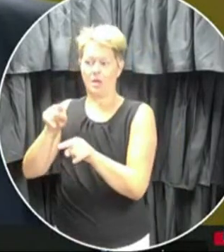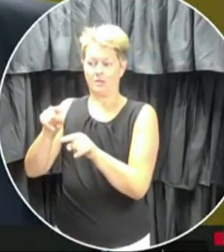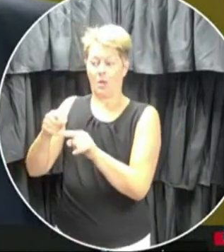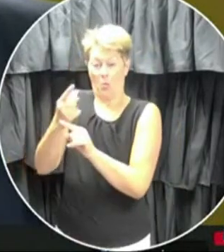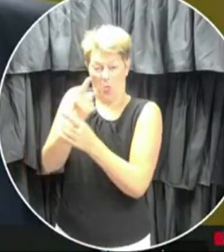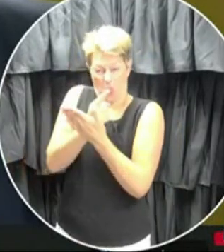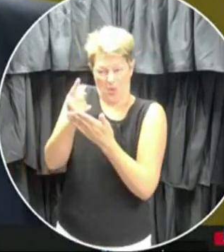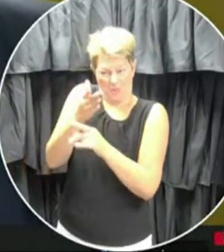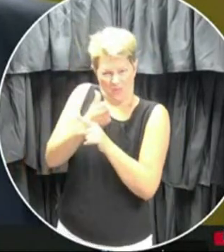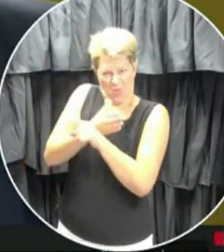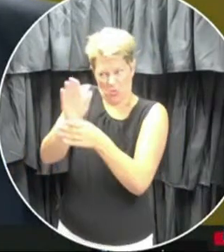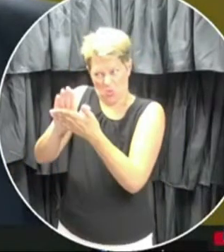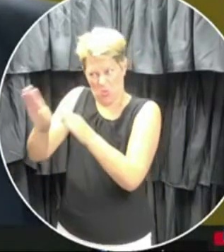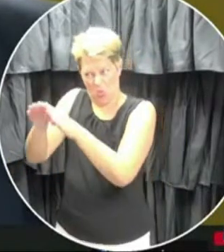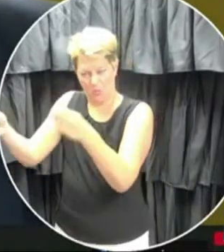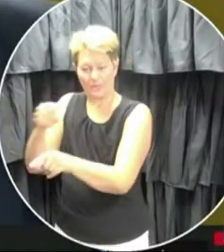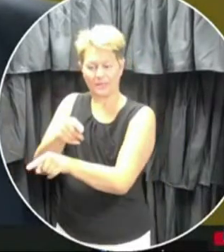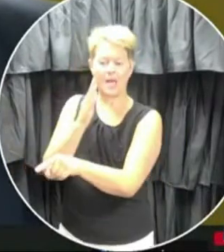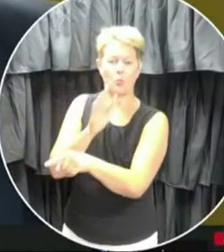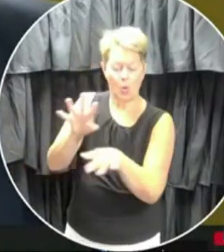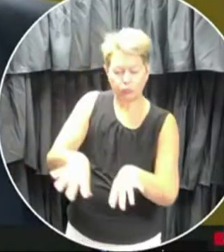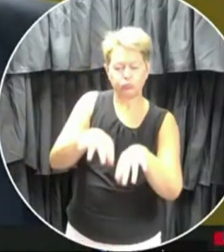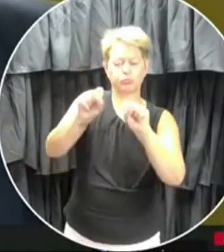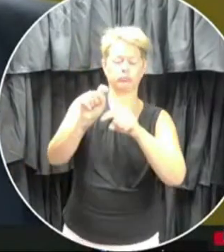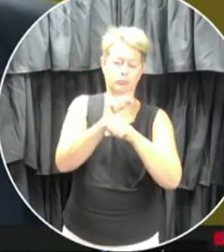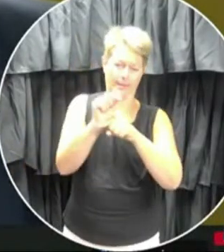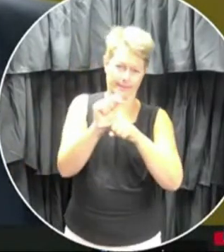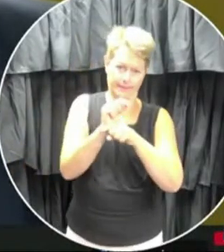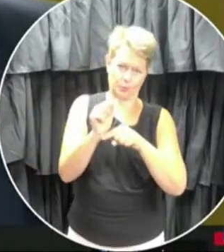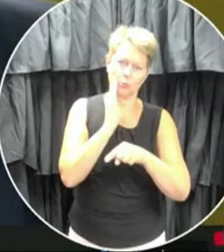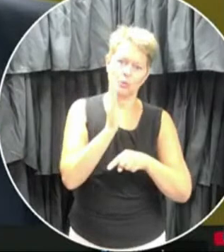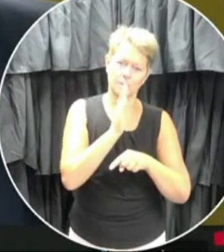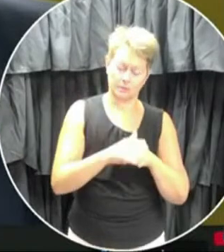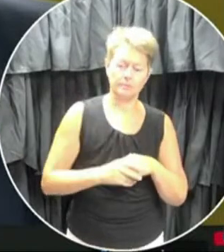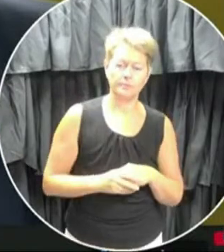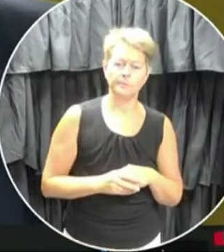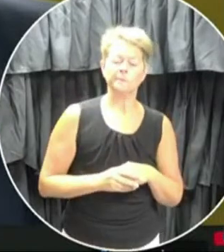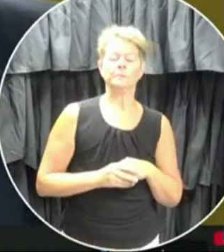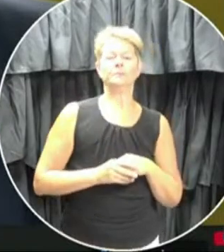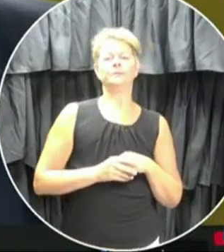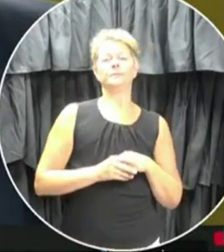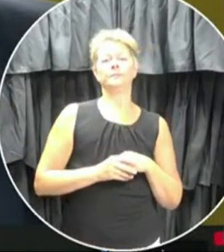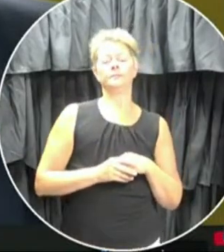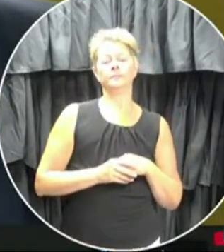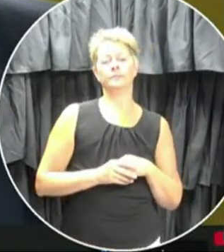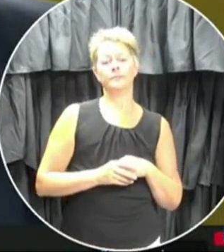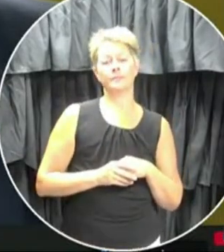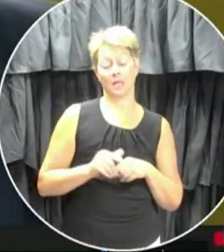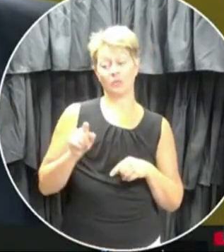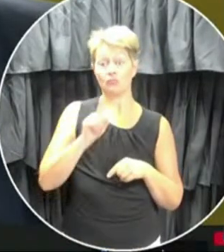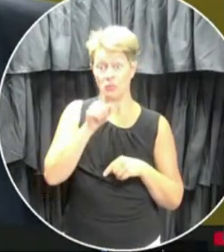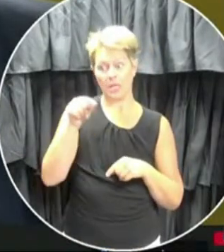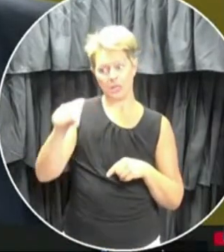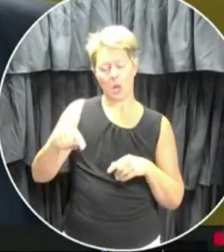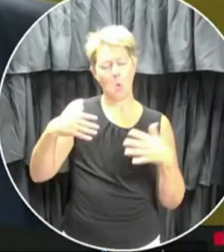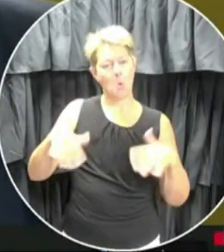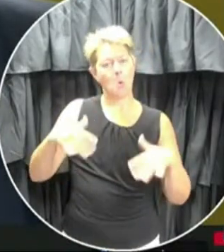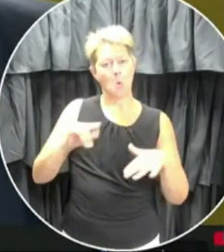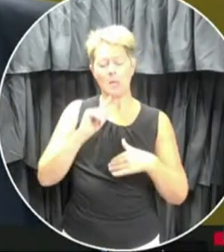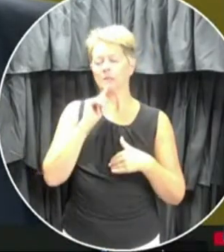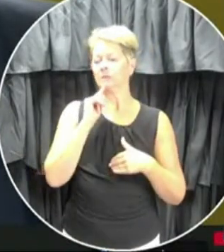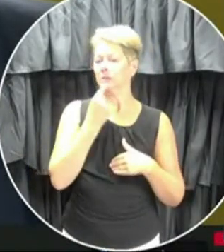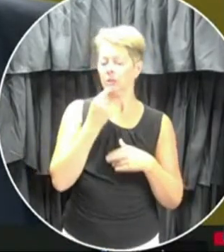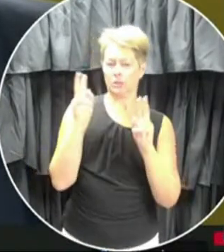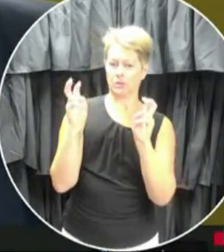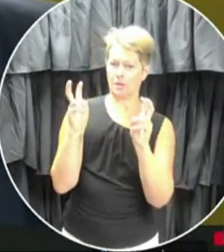of students. Clearly, you know, it is a deep subject that has to be